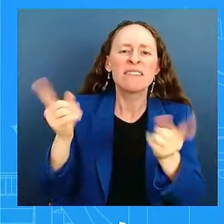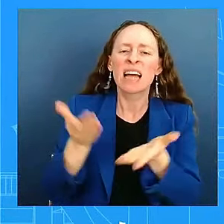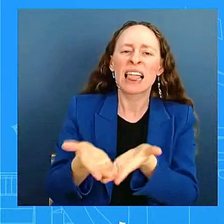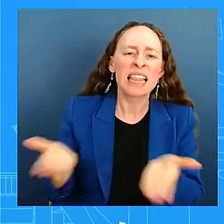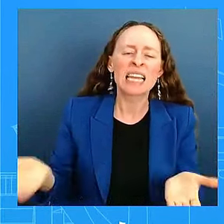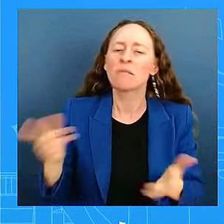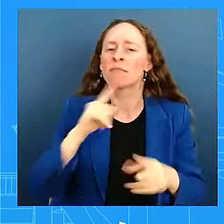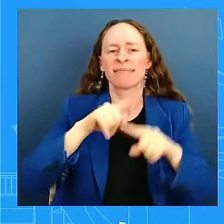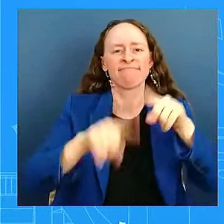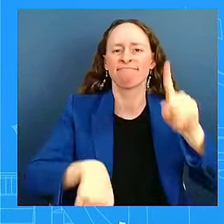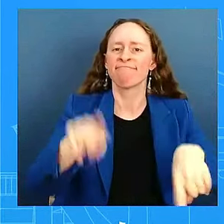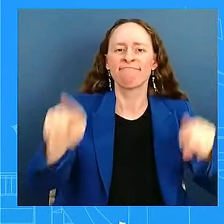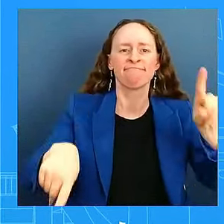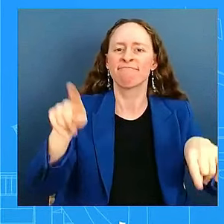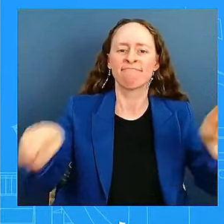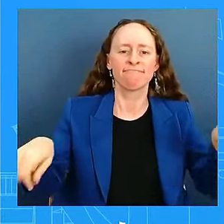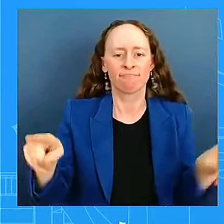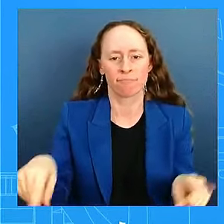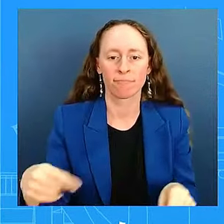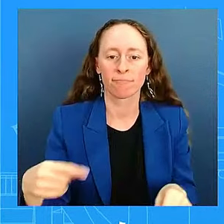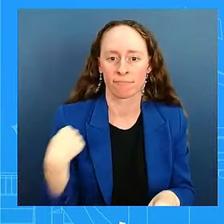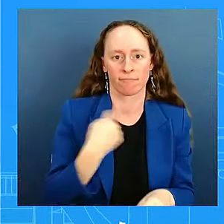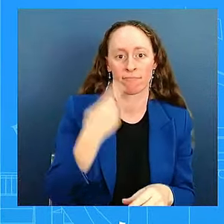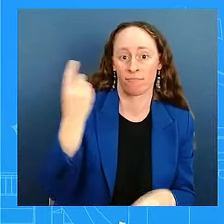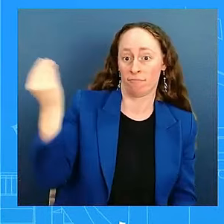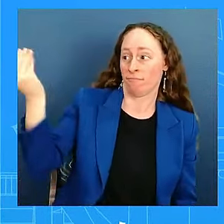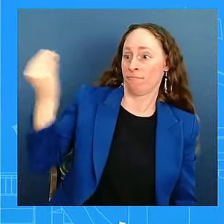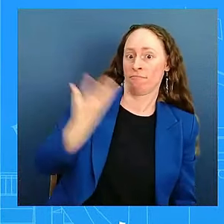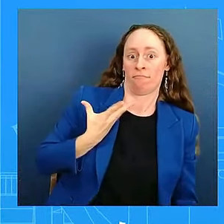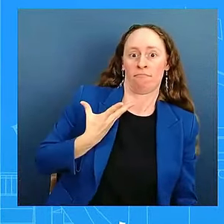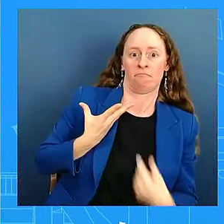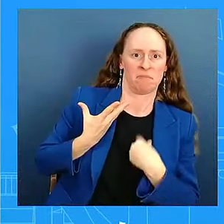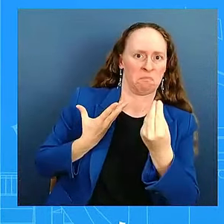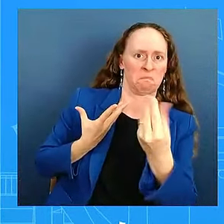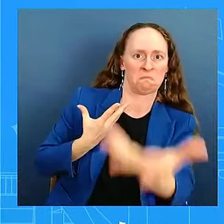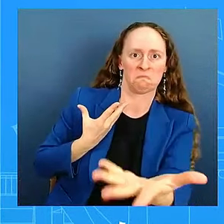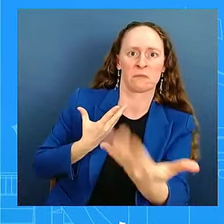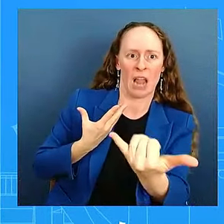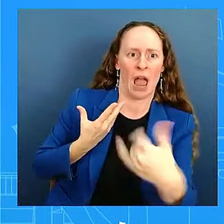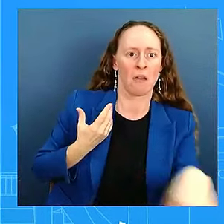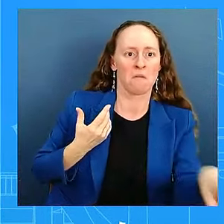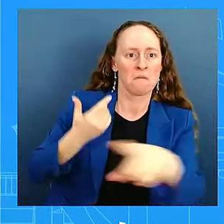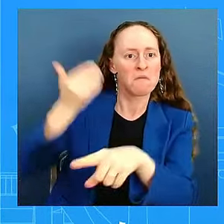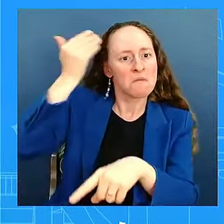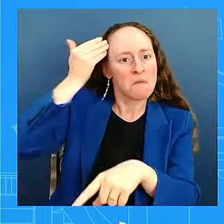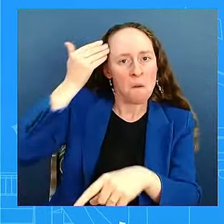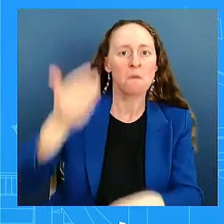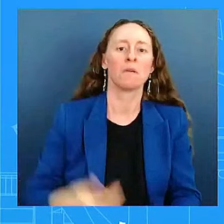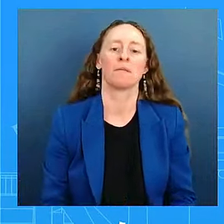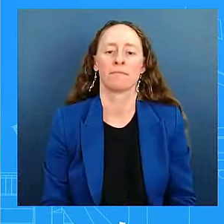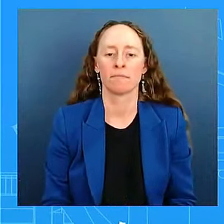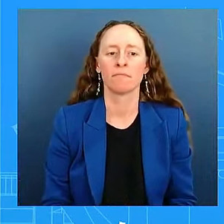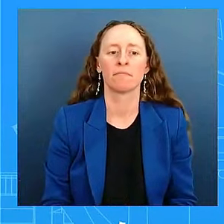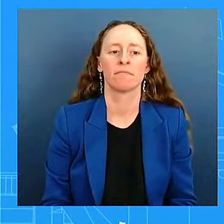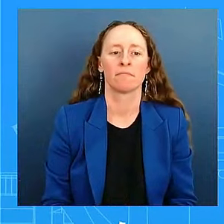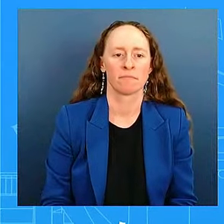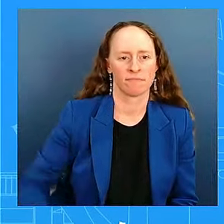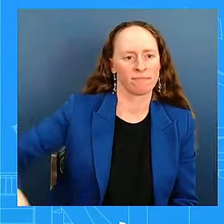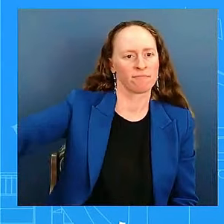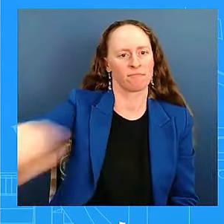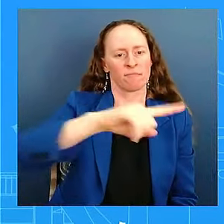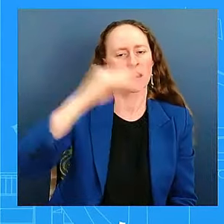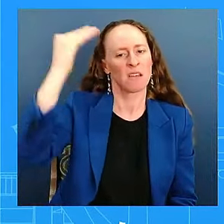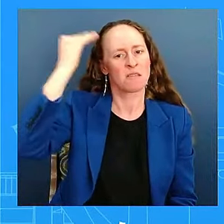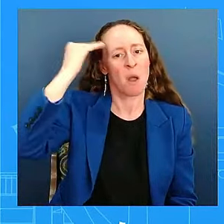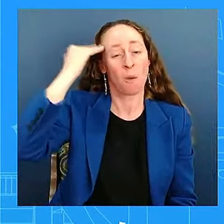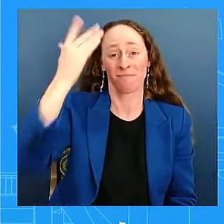on the briefing that I received. And I should say that these numbers are, as you can all well understand, quite dynamic and fluid. They